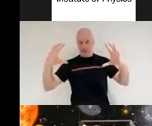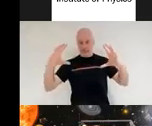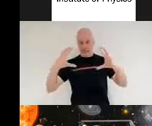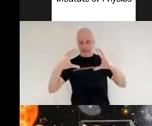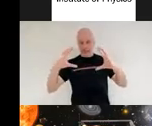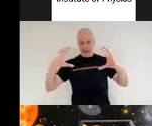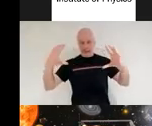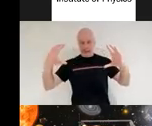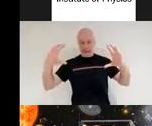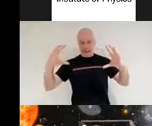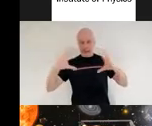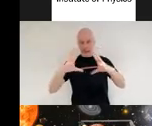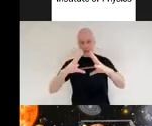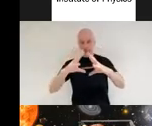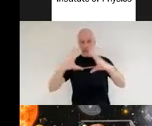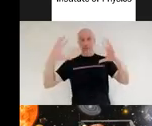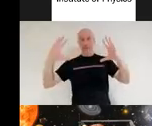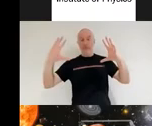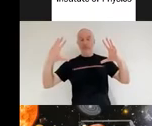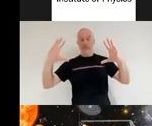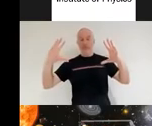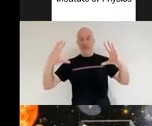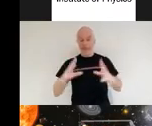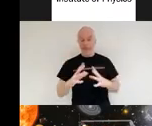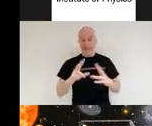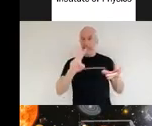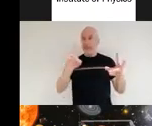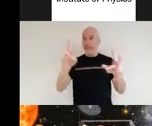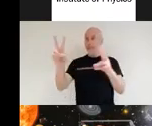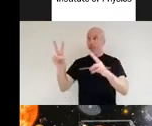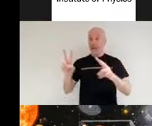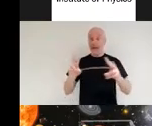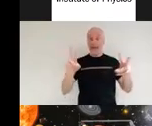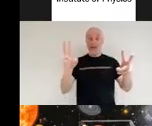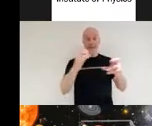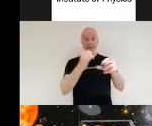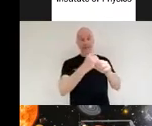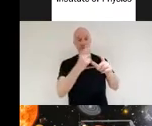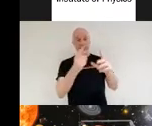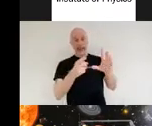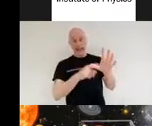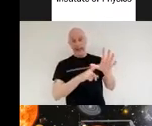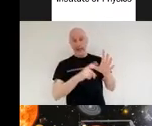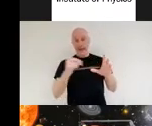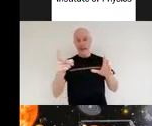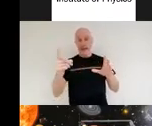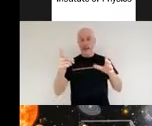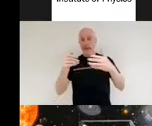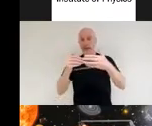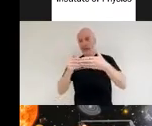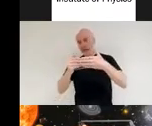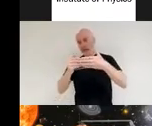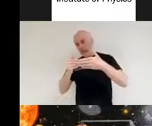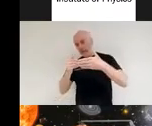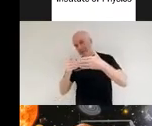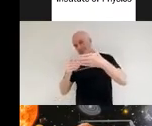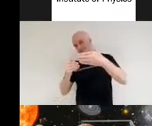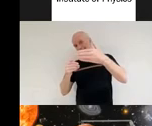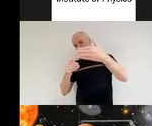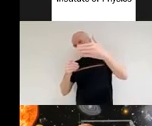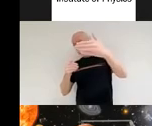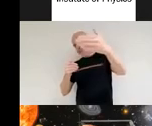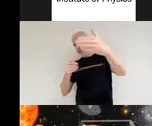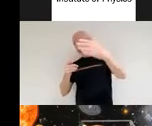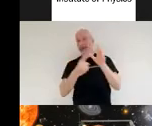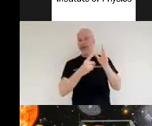result of the big bang everywhere we look in space galaxies are moving away from us i say everywhere the andromeda galaxy